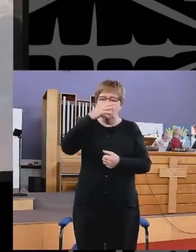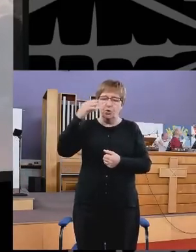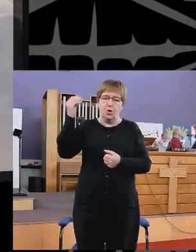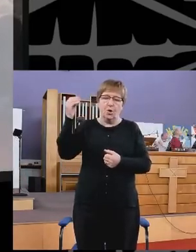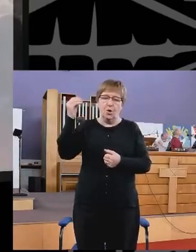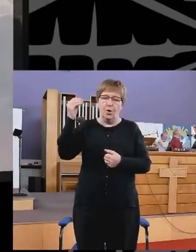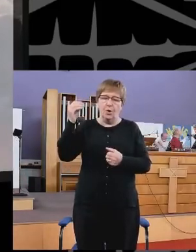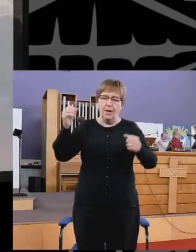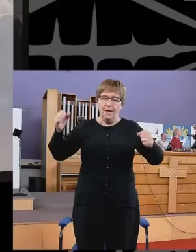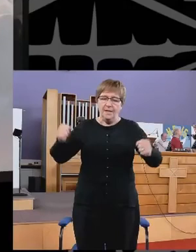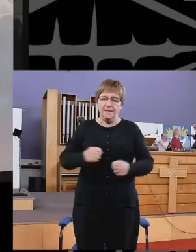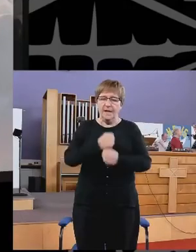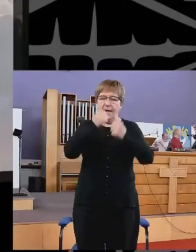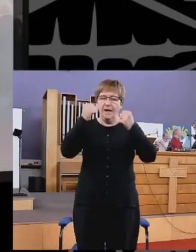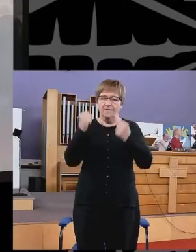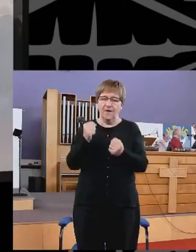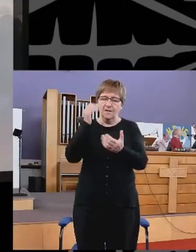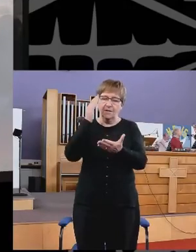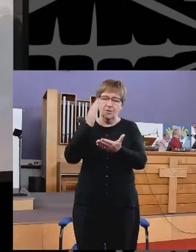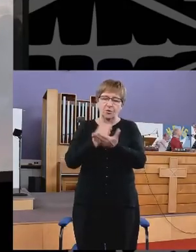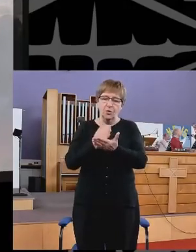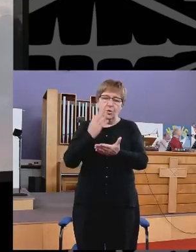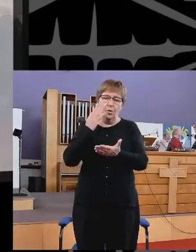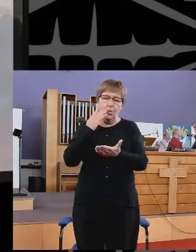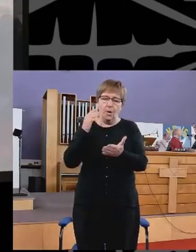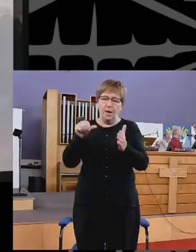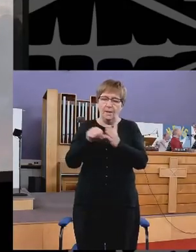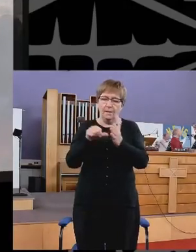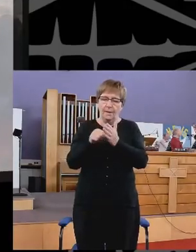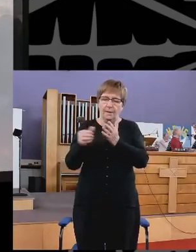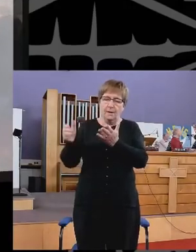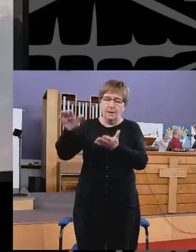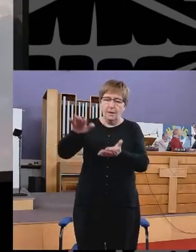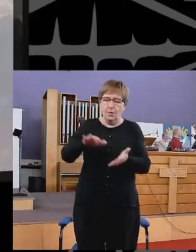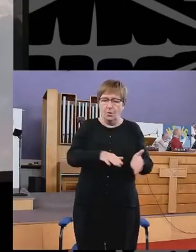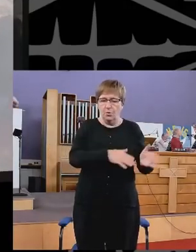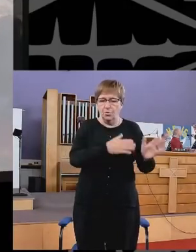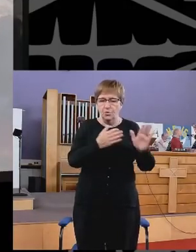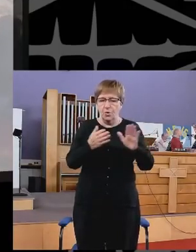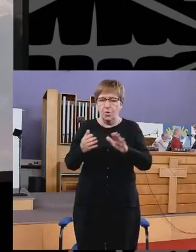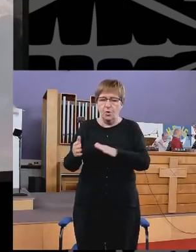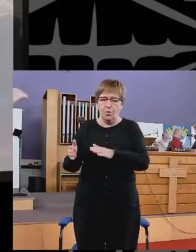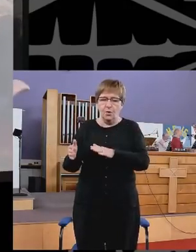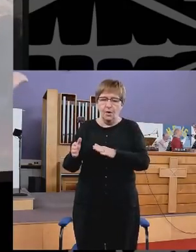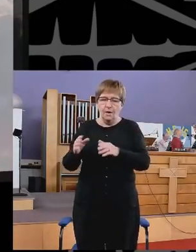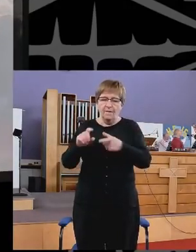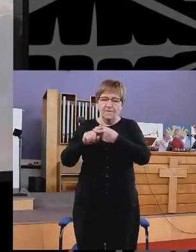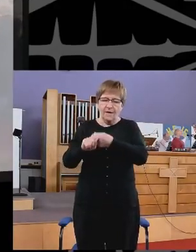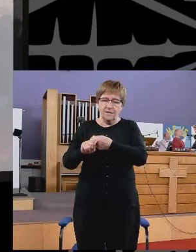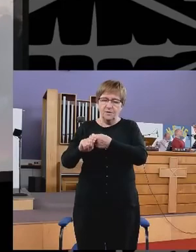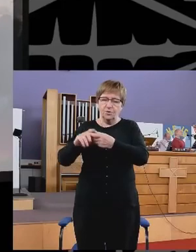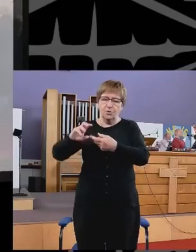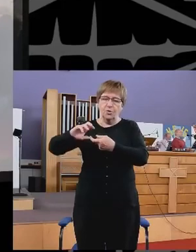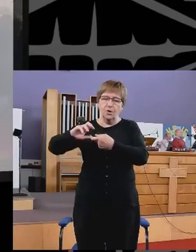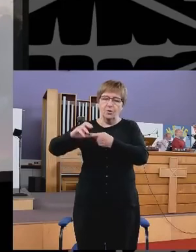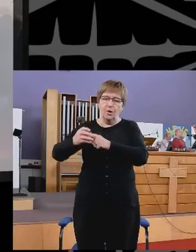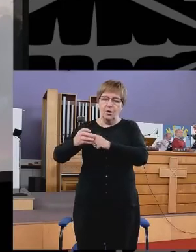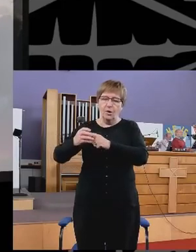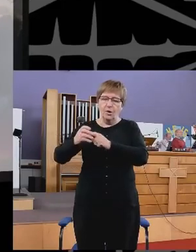gates Is told Strain Fast and sure While the billows Fall Fast into